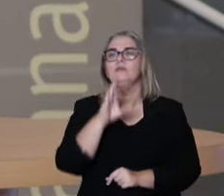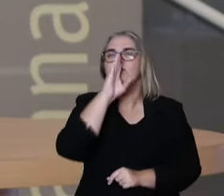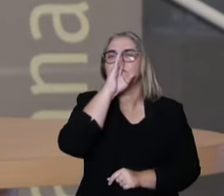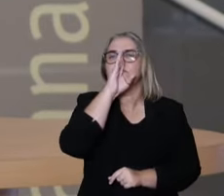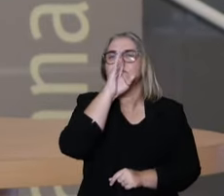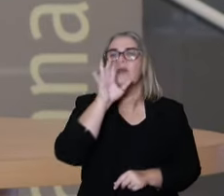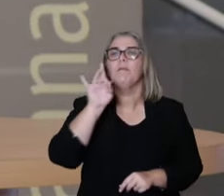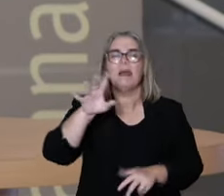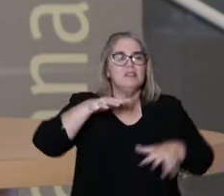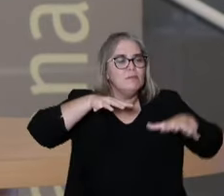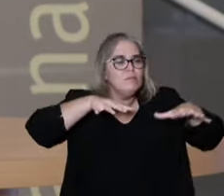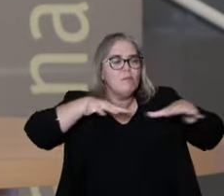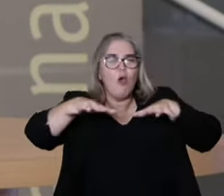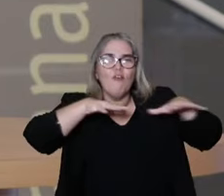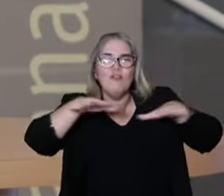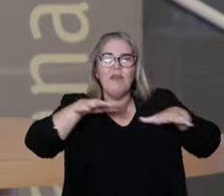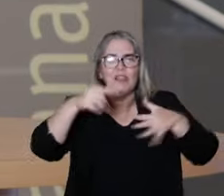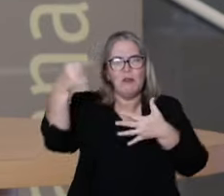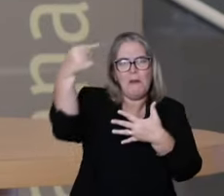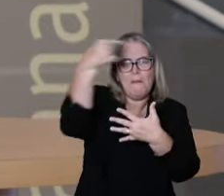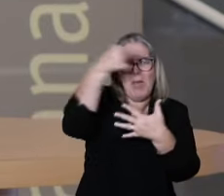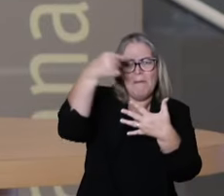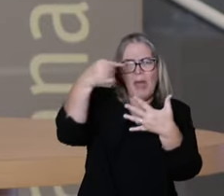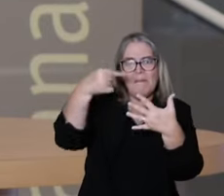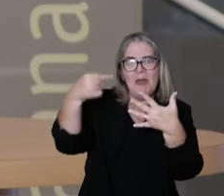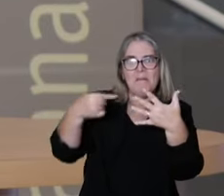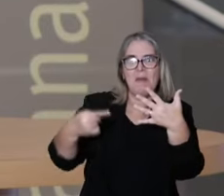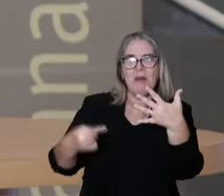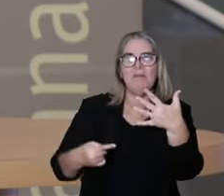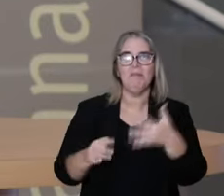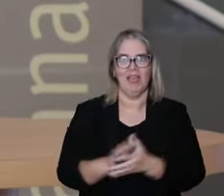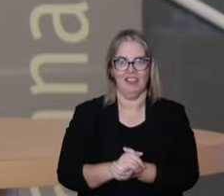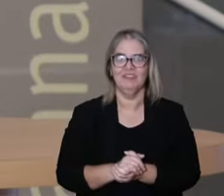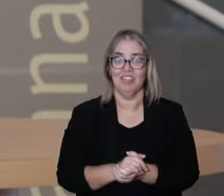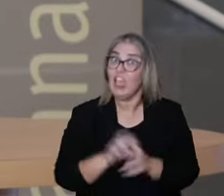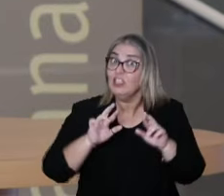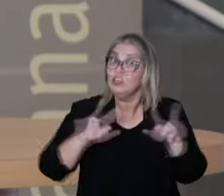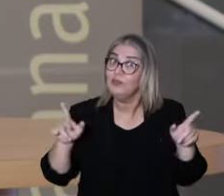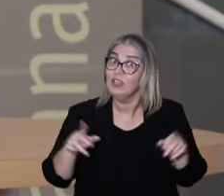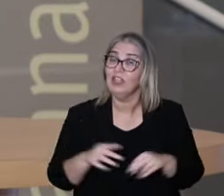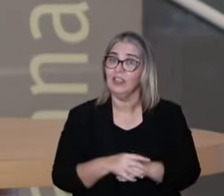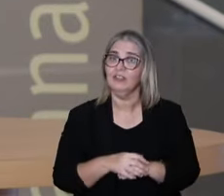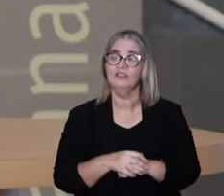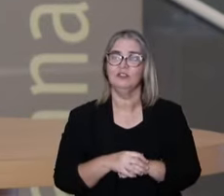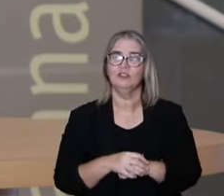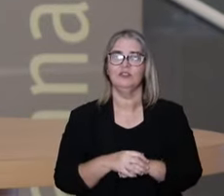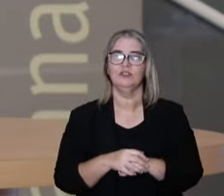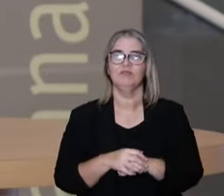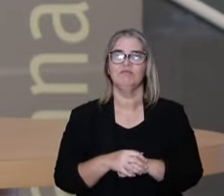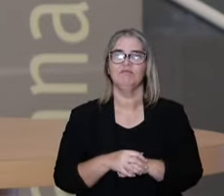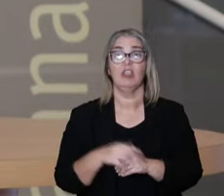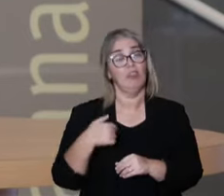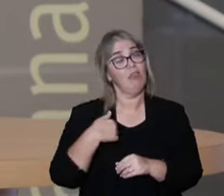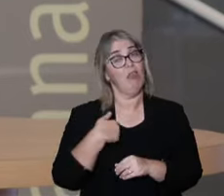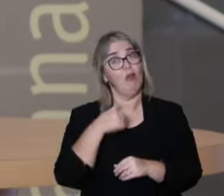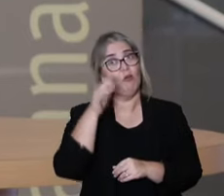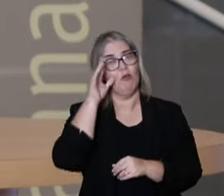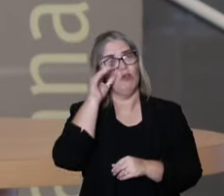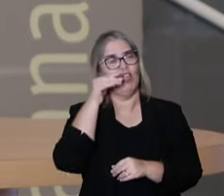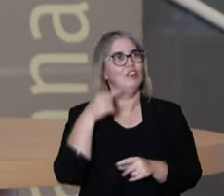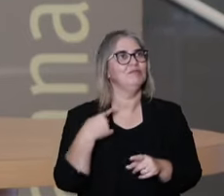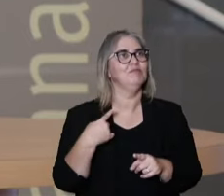kinds of practice of meditation like Tai Chi and Pak Kua. So a different concept of meditation.